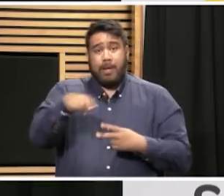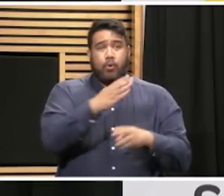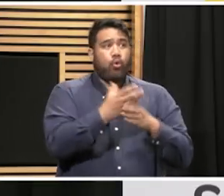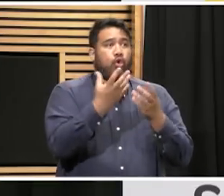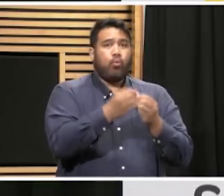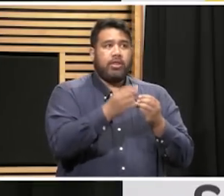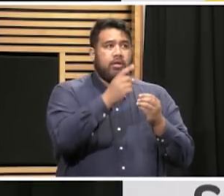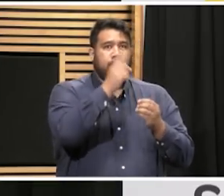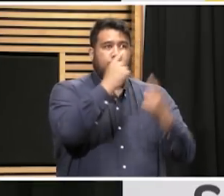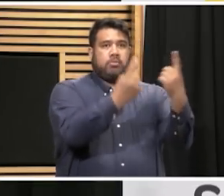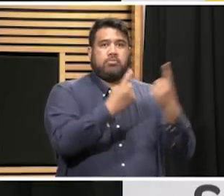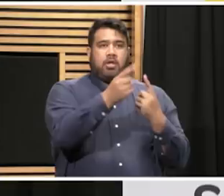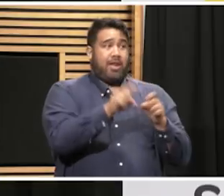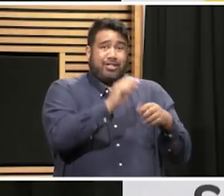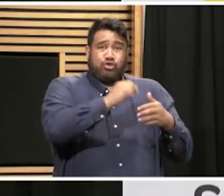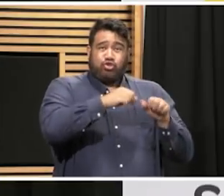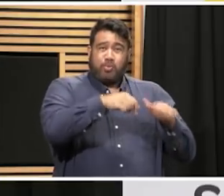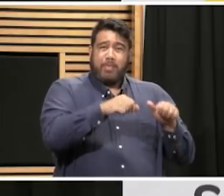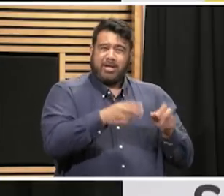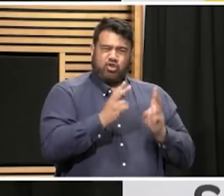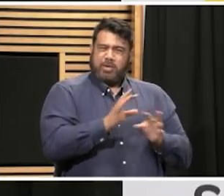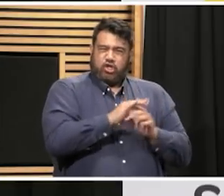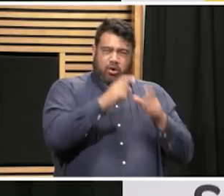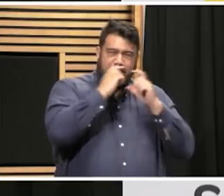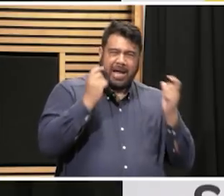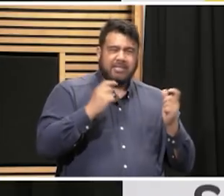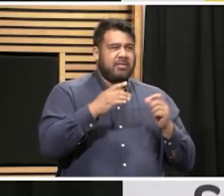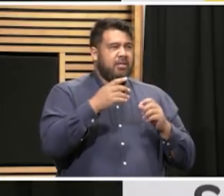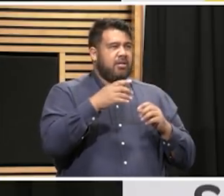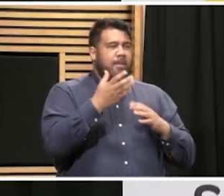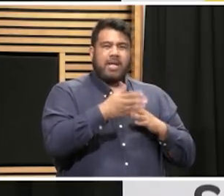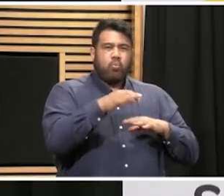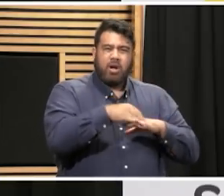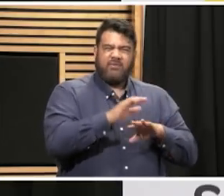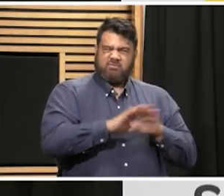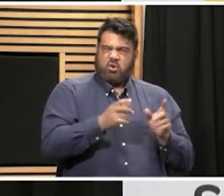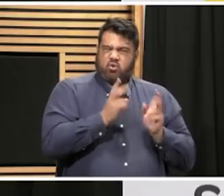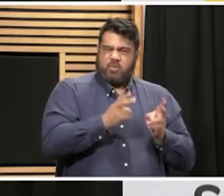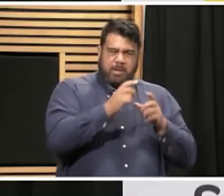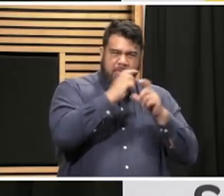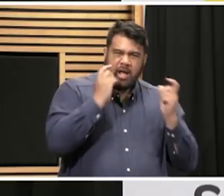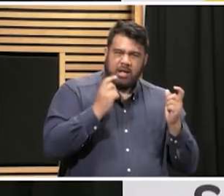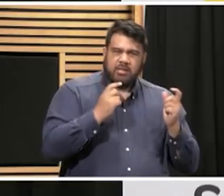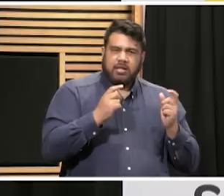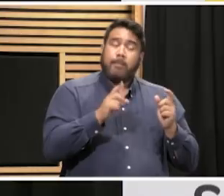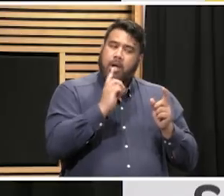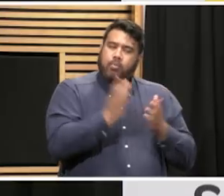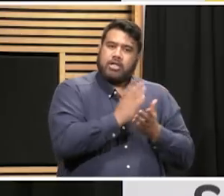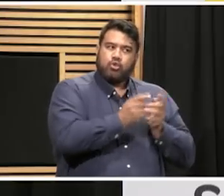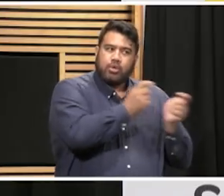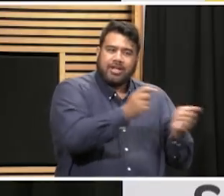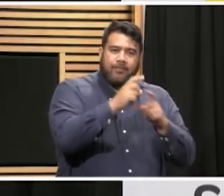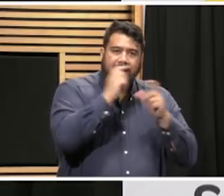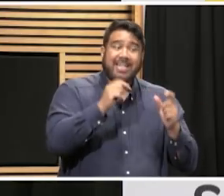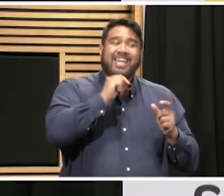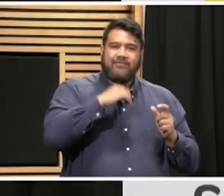do have some masks and that will include pharmacies, midwives and others so we're making a particular effort to ensure they have masks should they